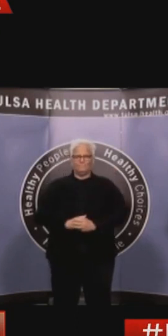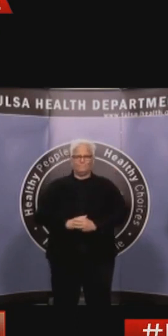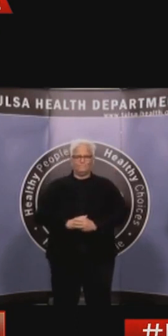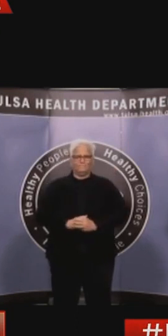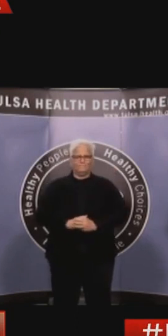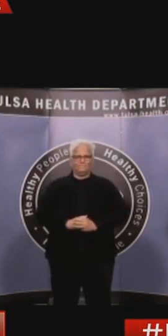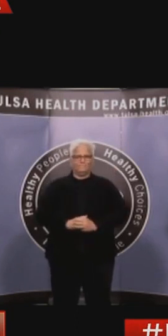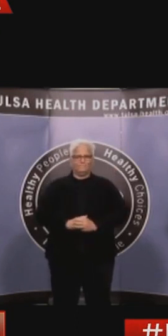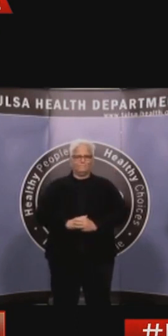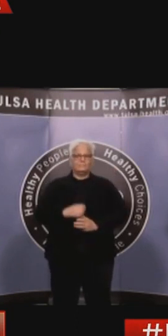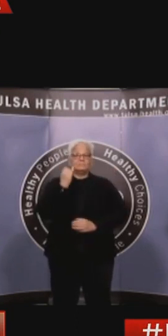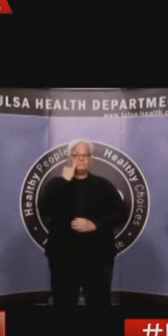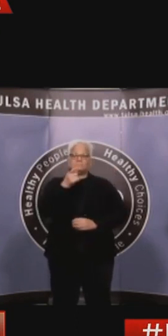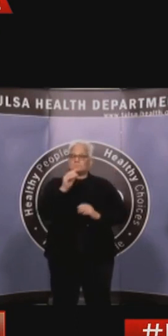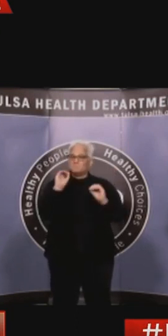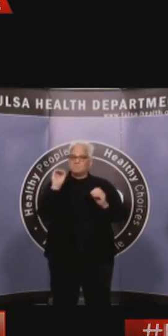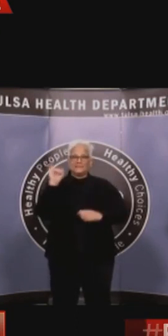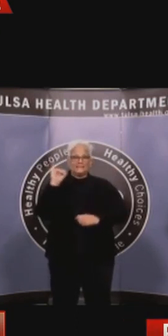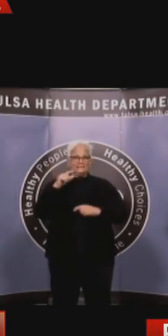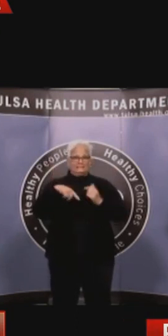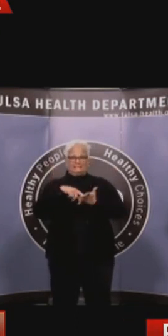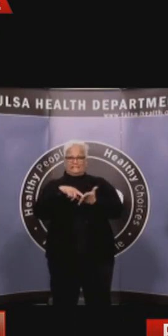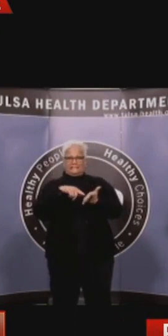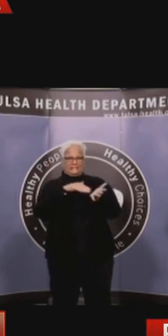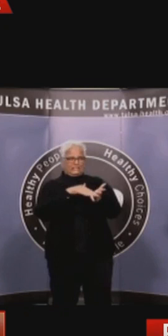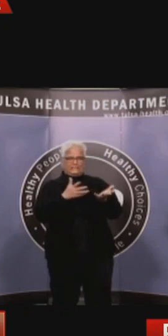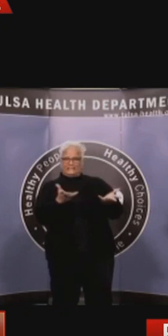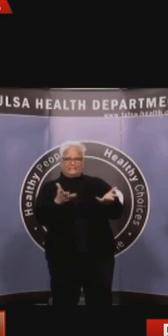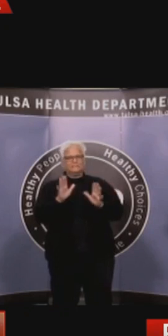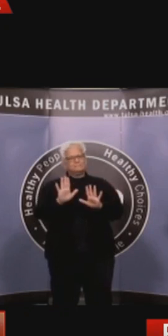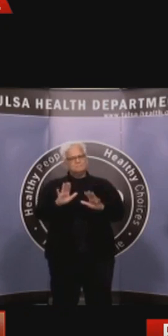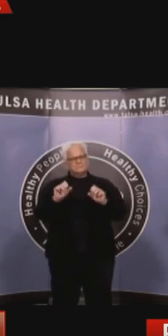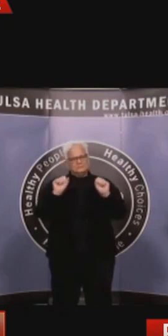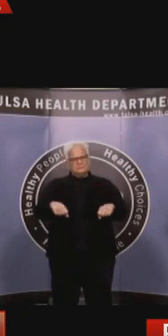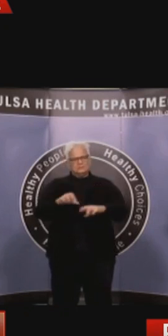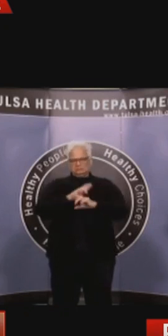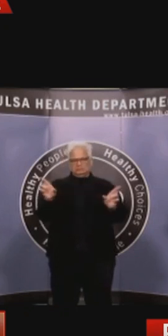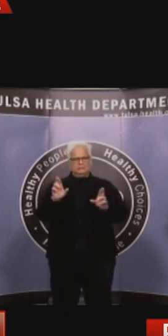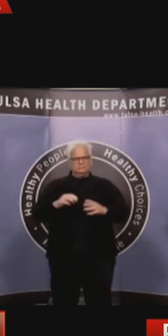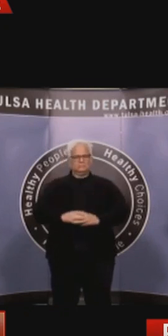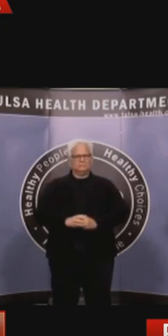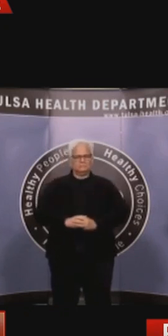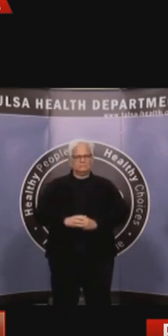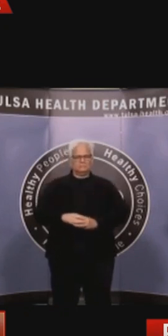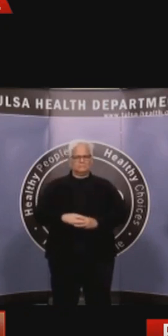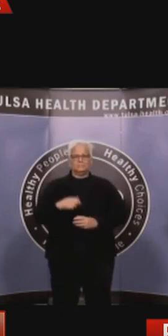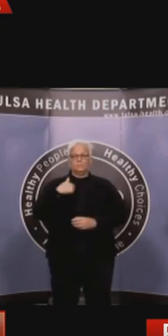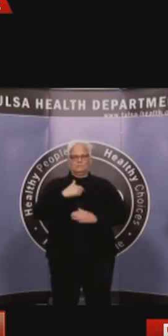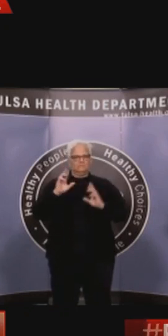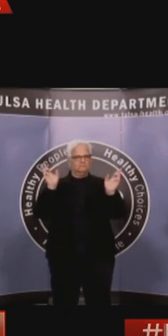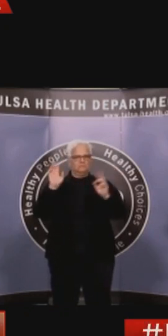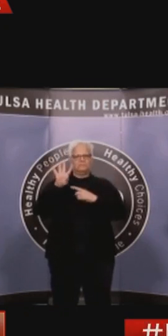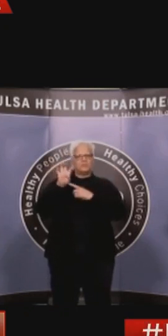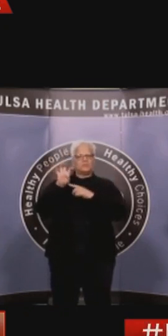not have a health care provider. Anyone who meets this criteria should call the Tulsa Health Department at 918-582